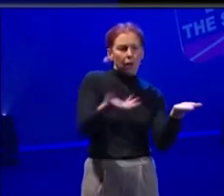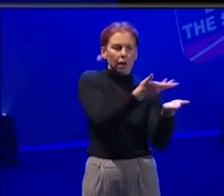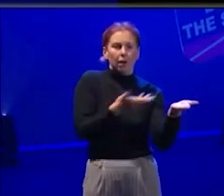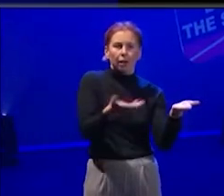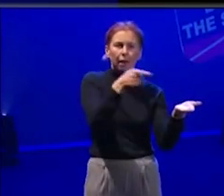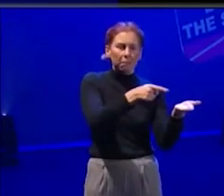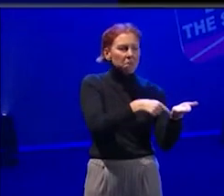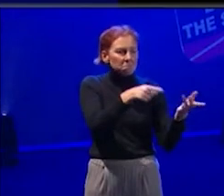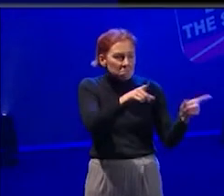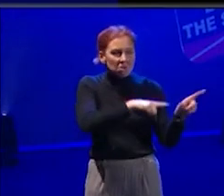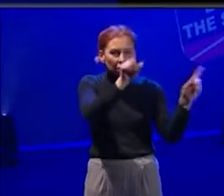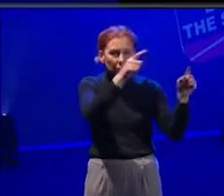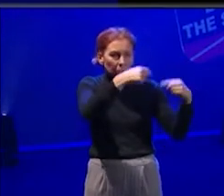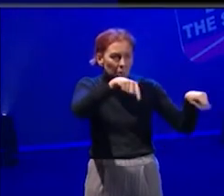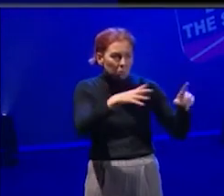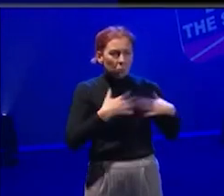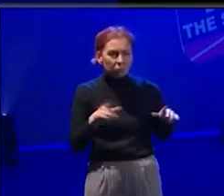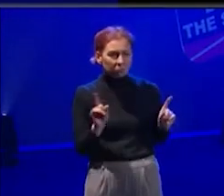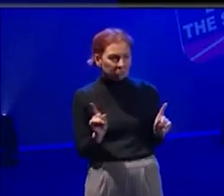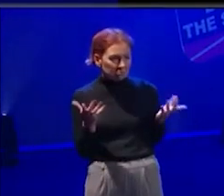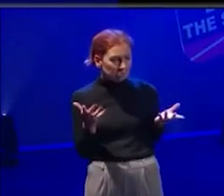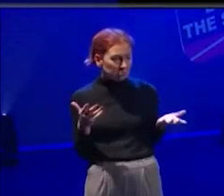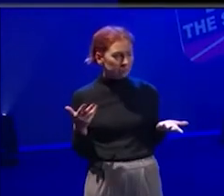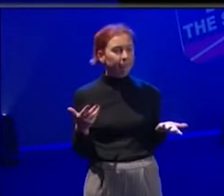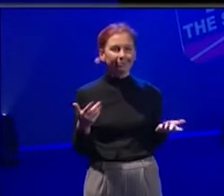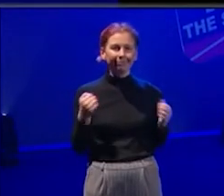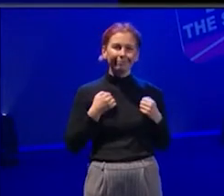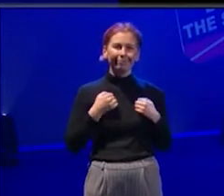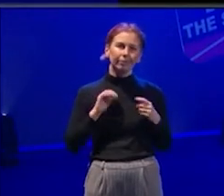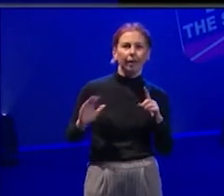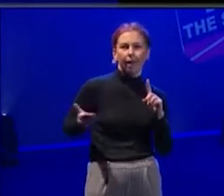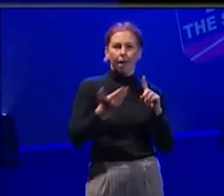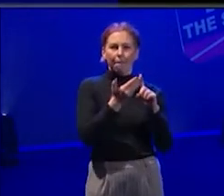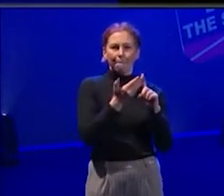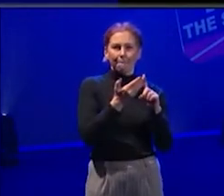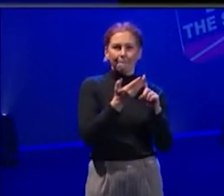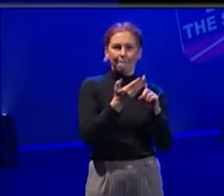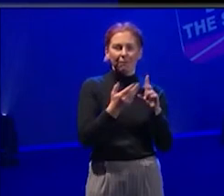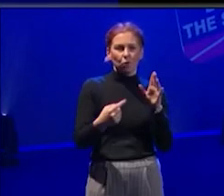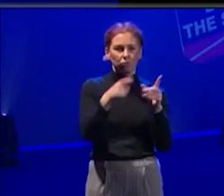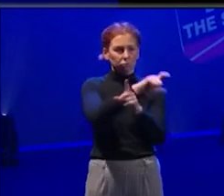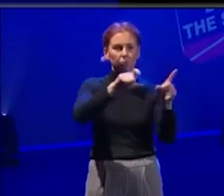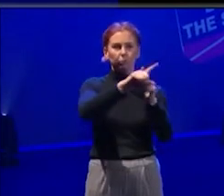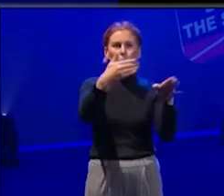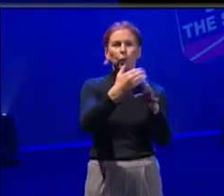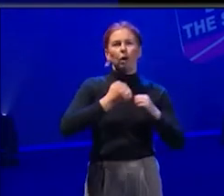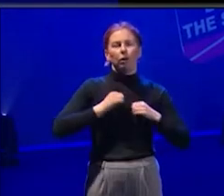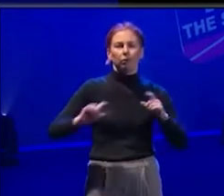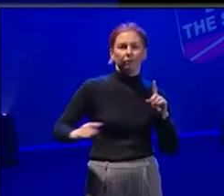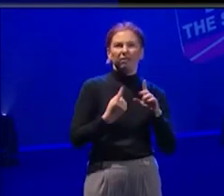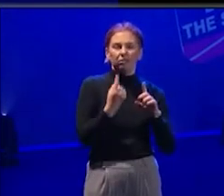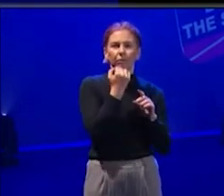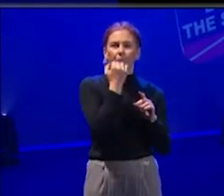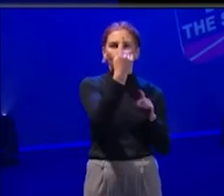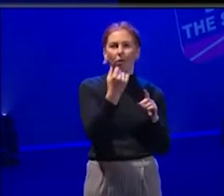people want right now, as that's our kind of our main focus in terms of our community work. Also